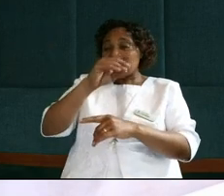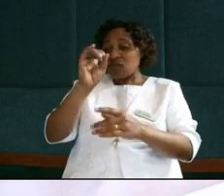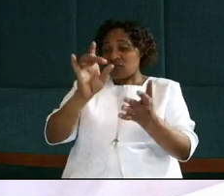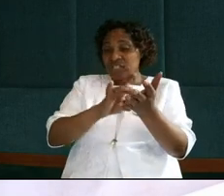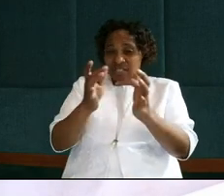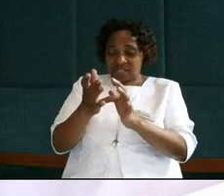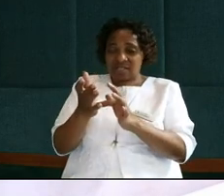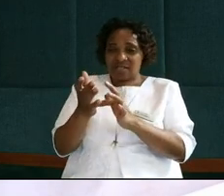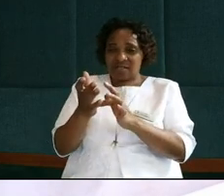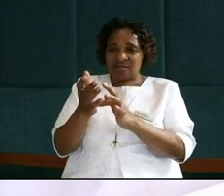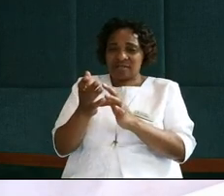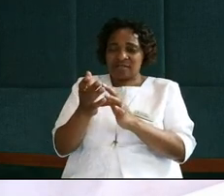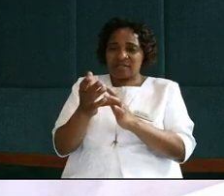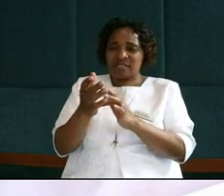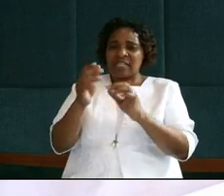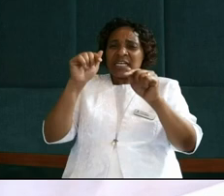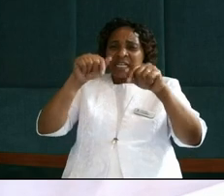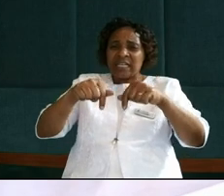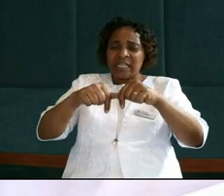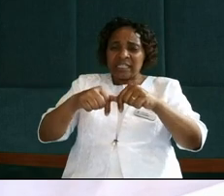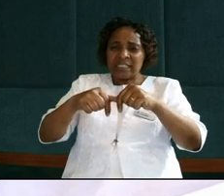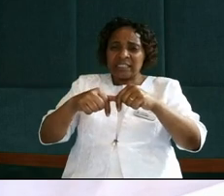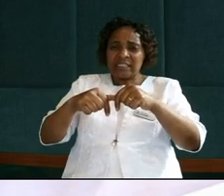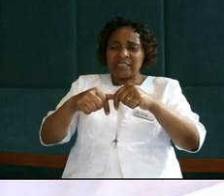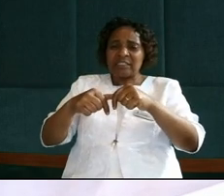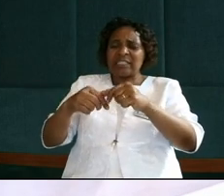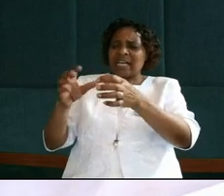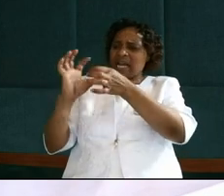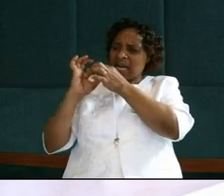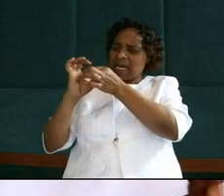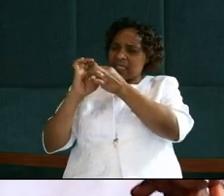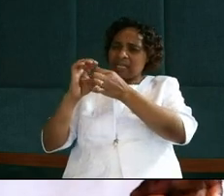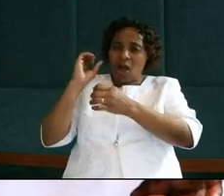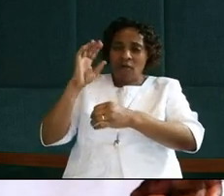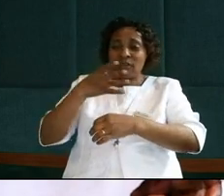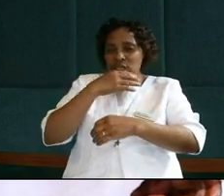and in the tradition and custom of Jews,